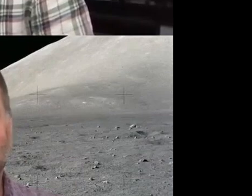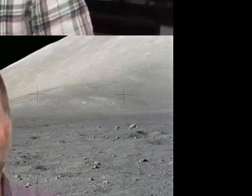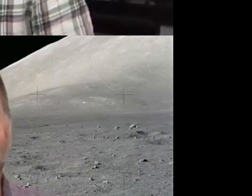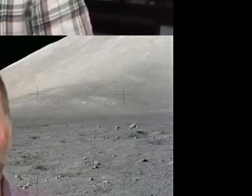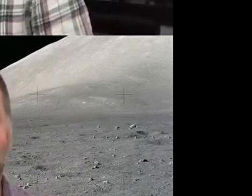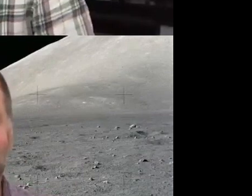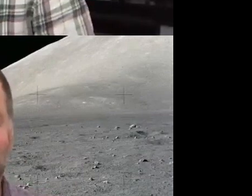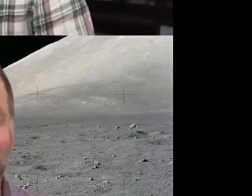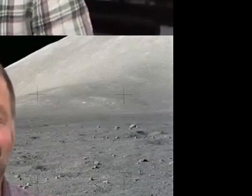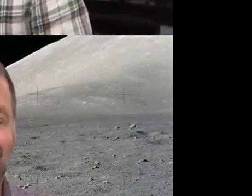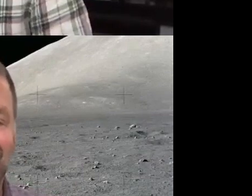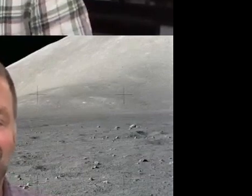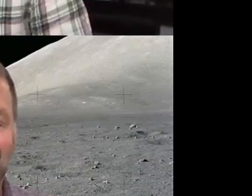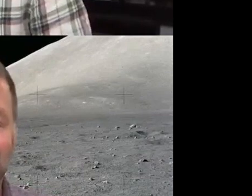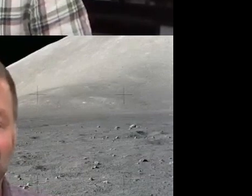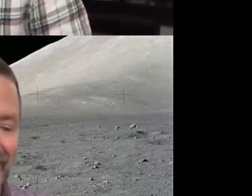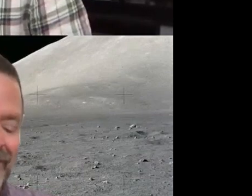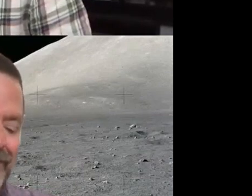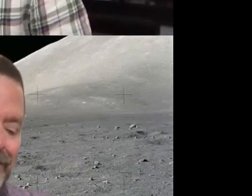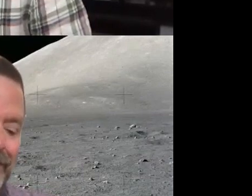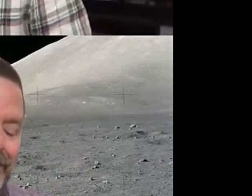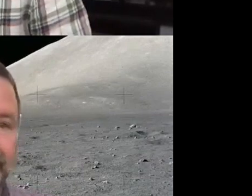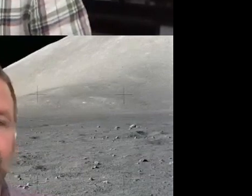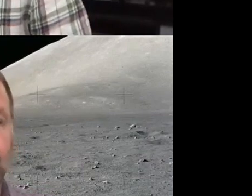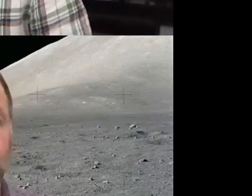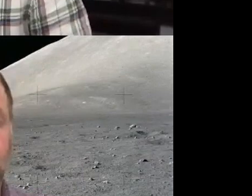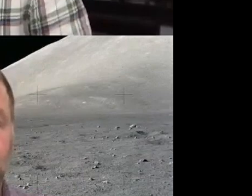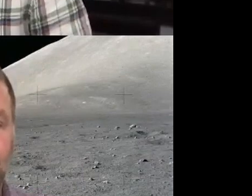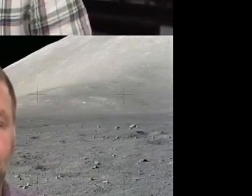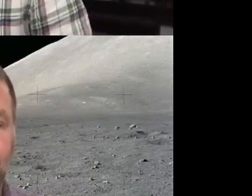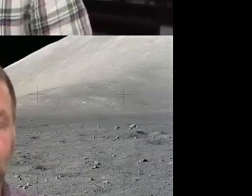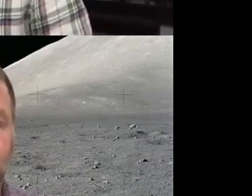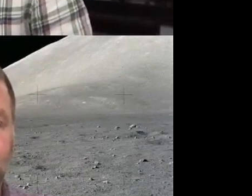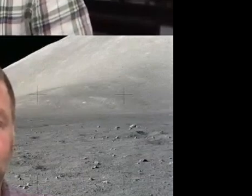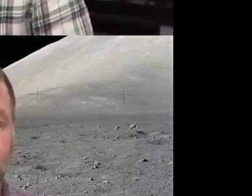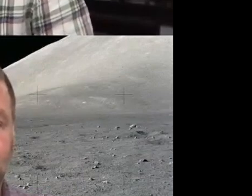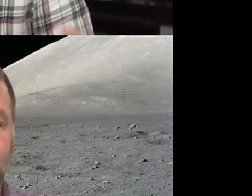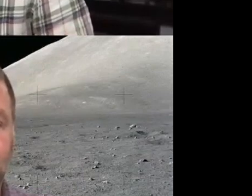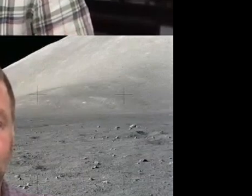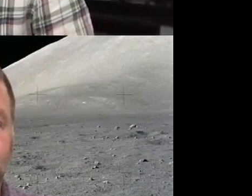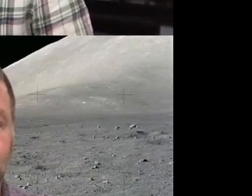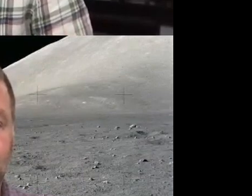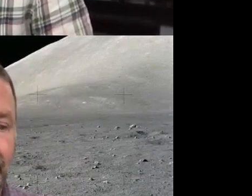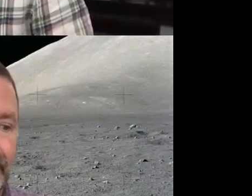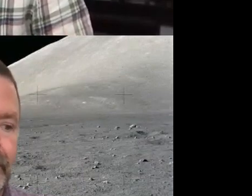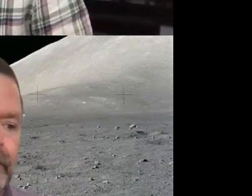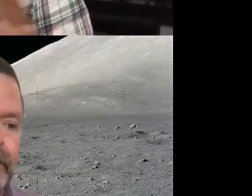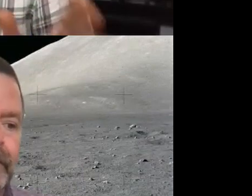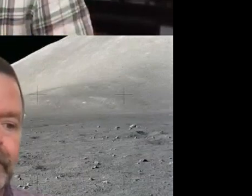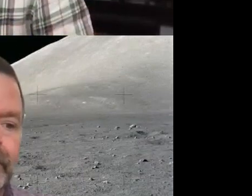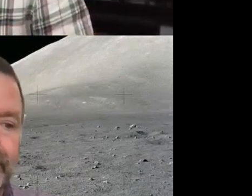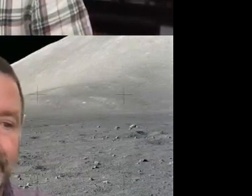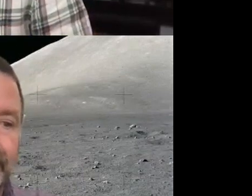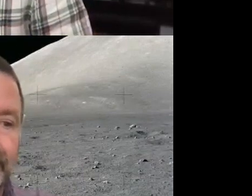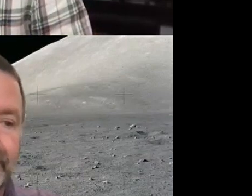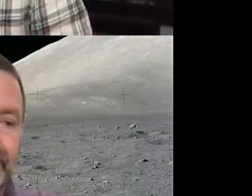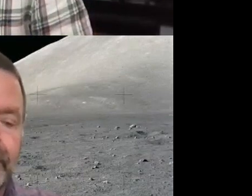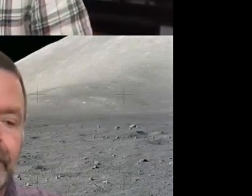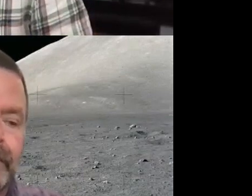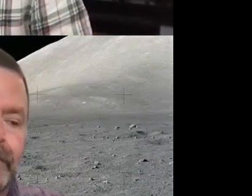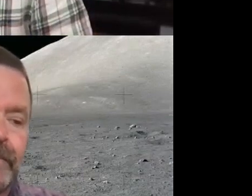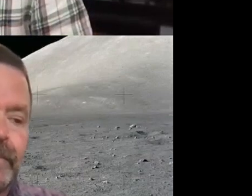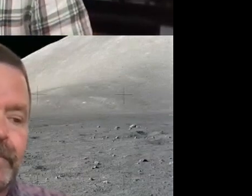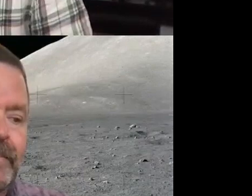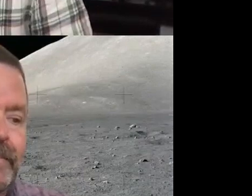with us. I was pretty struck by your point number 9 and 10 when it actually appeared. And if anything, what we have discussed in this, you know,